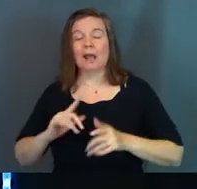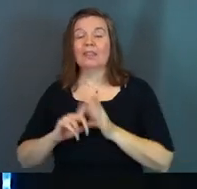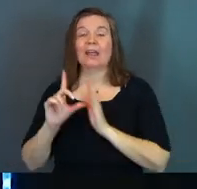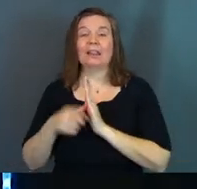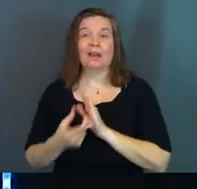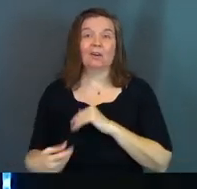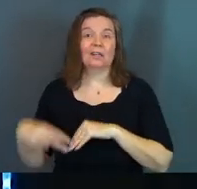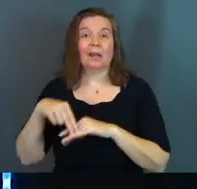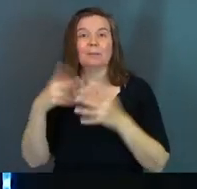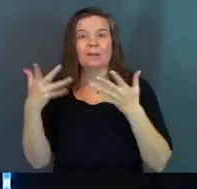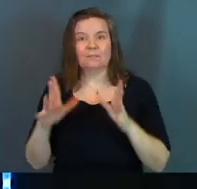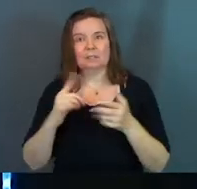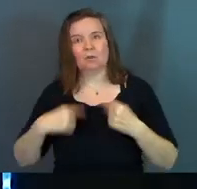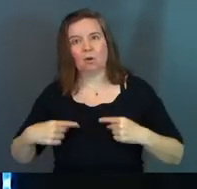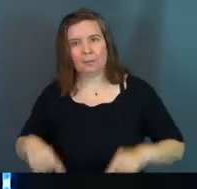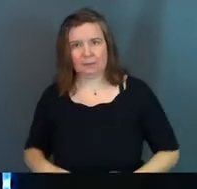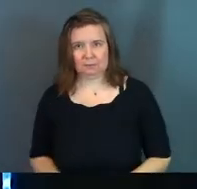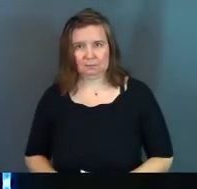argument.